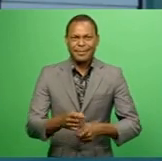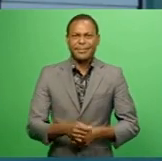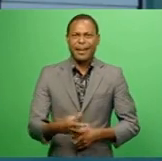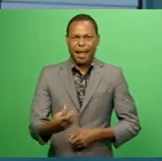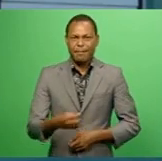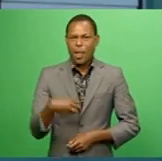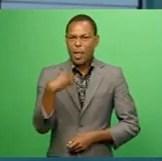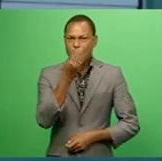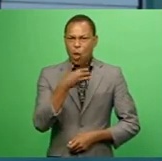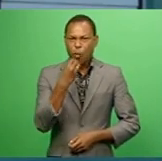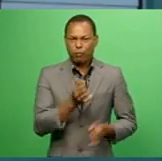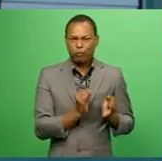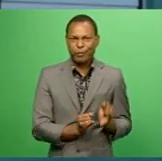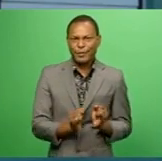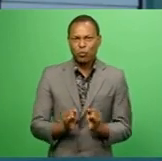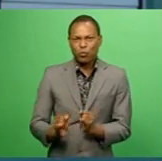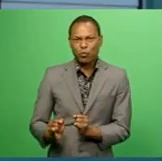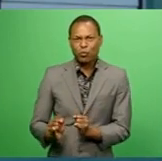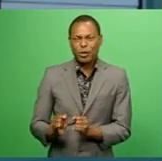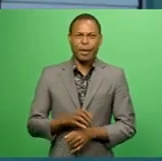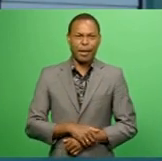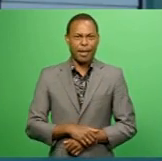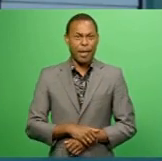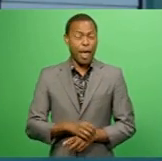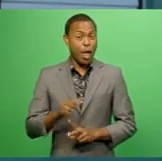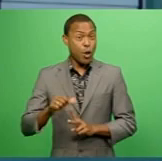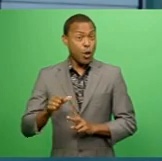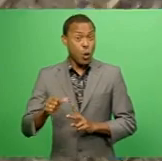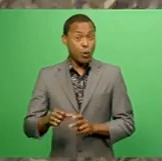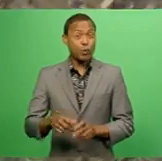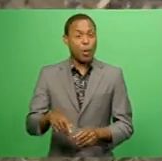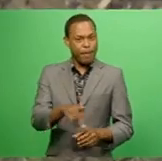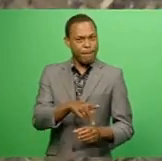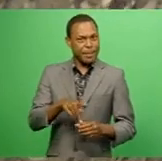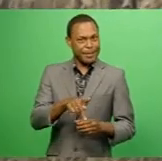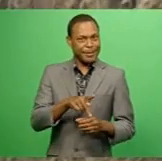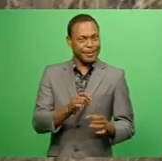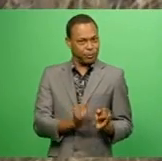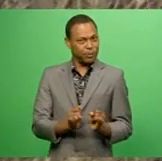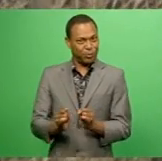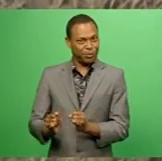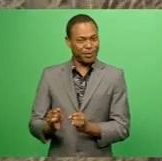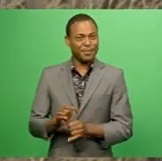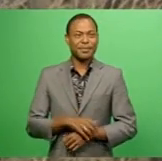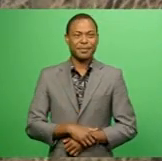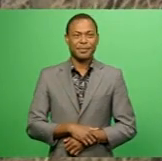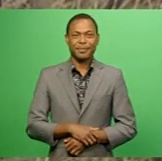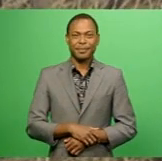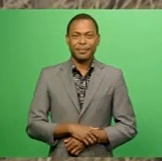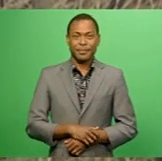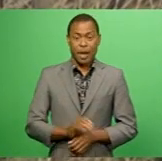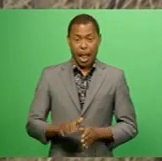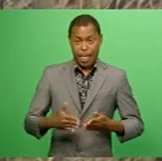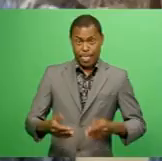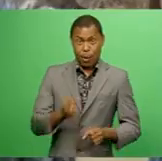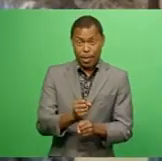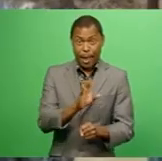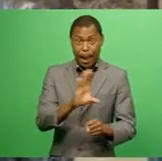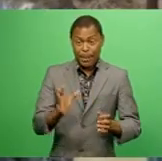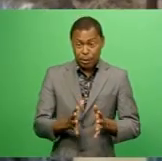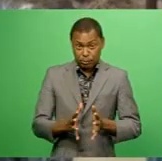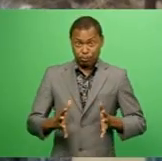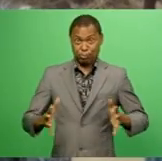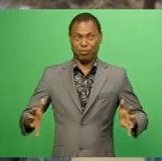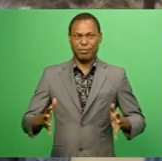food manufacturing industry, in the nutraceutical industry, and also in the pharmaceutical industry. A growing number of pharmaceutical companies are buying local